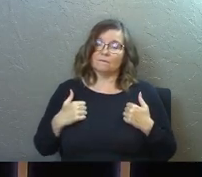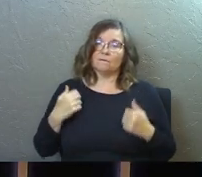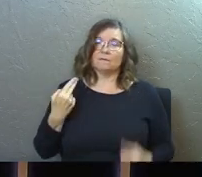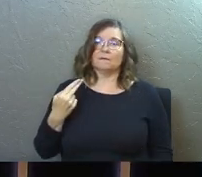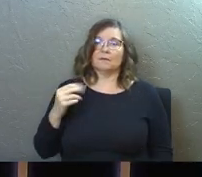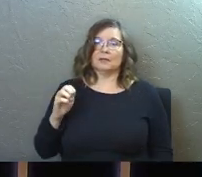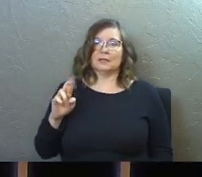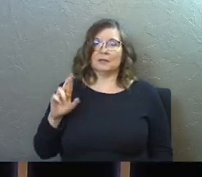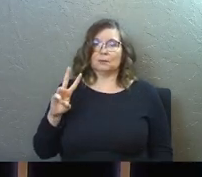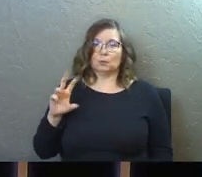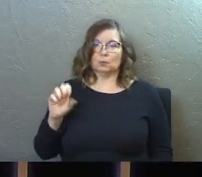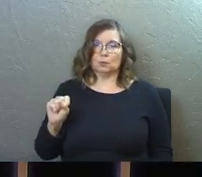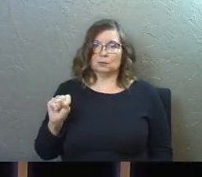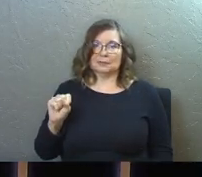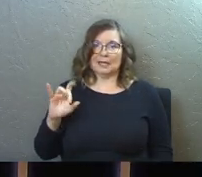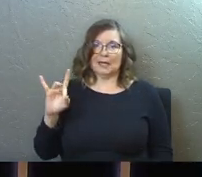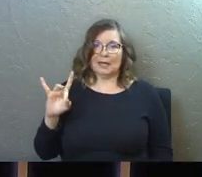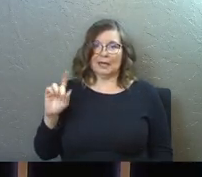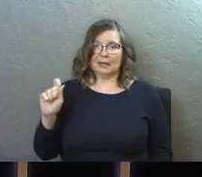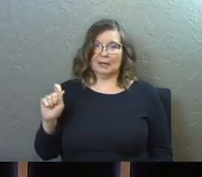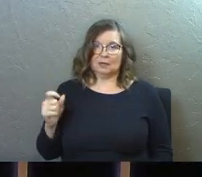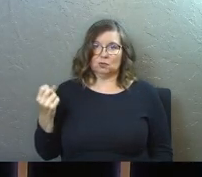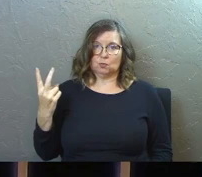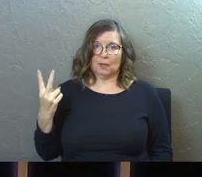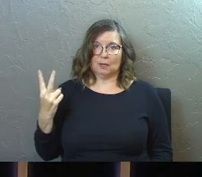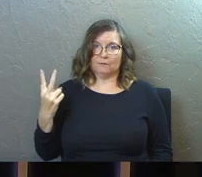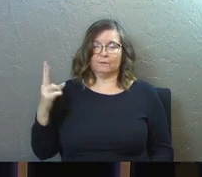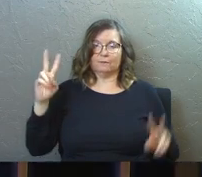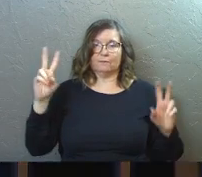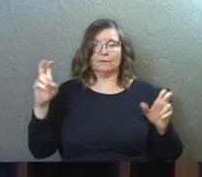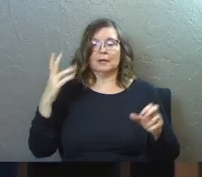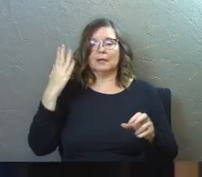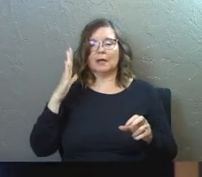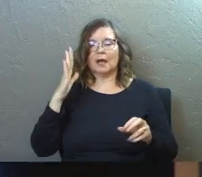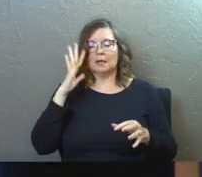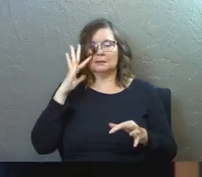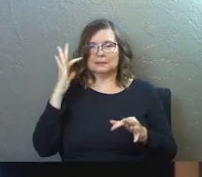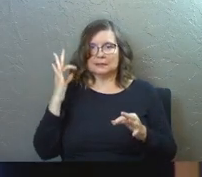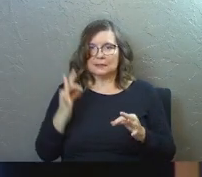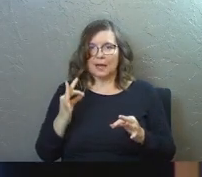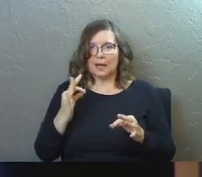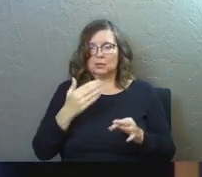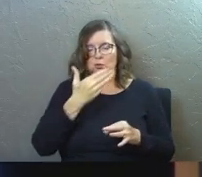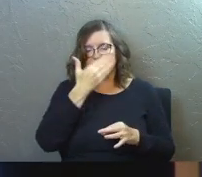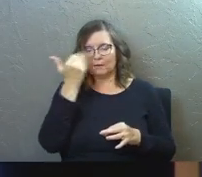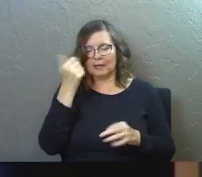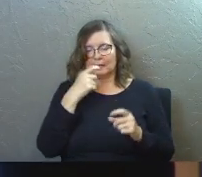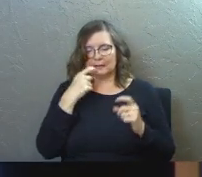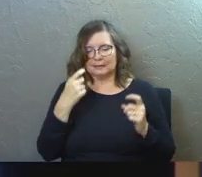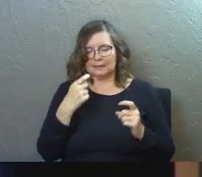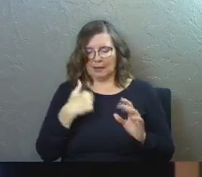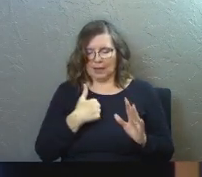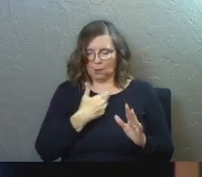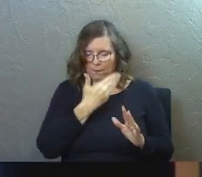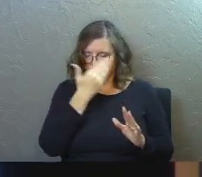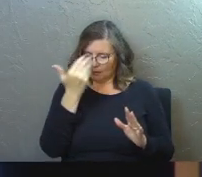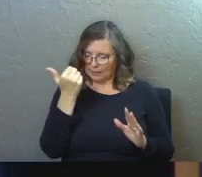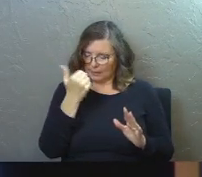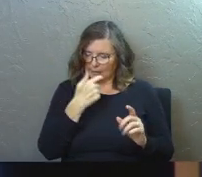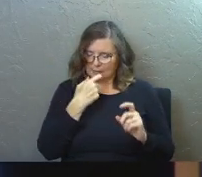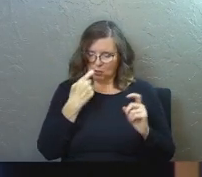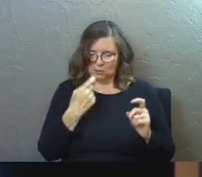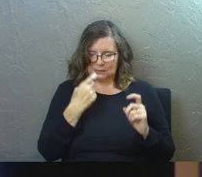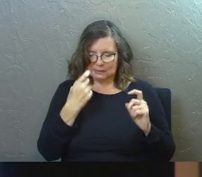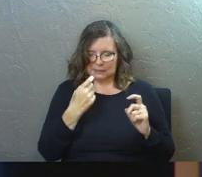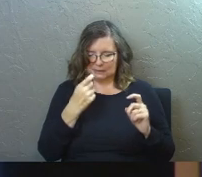Hebrews 8, 12 says it like this. God chooses to forget your sins and I will forgive their wickedness and I will never again remember